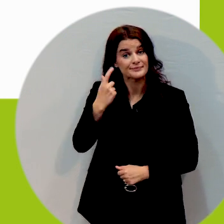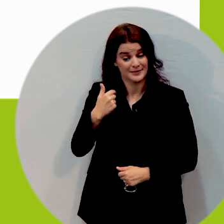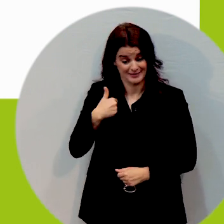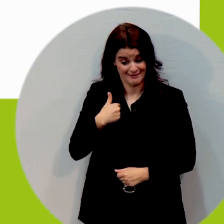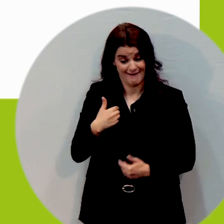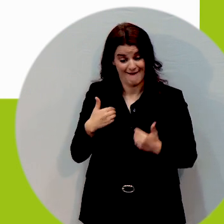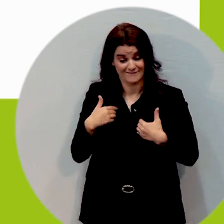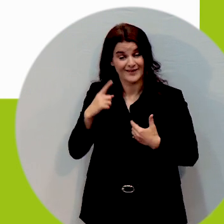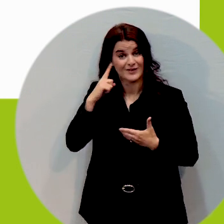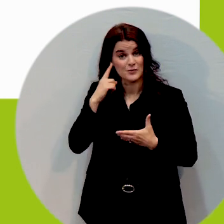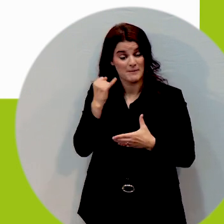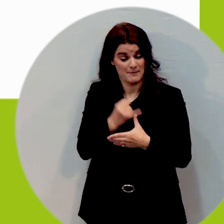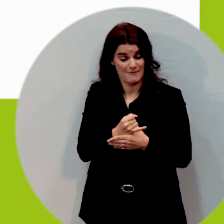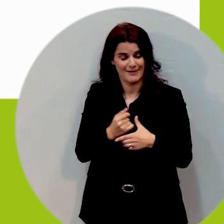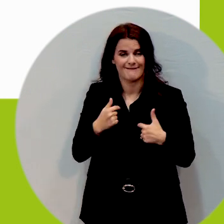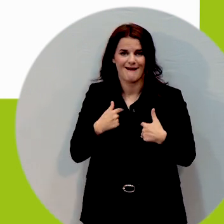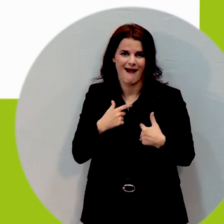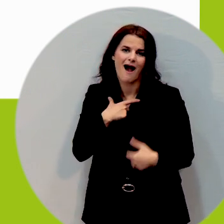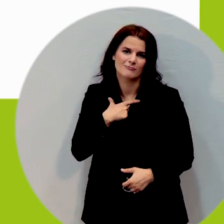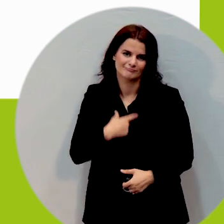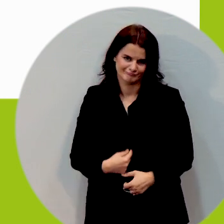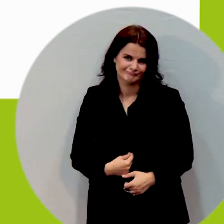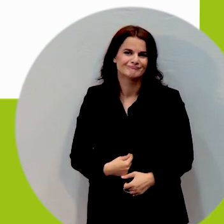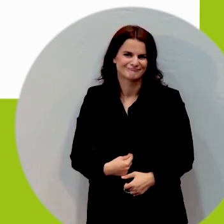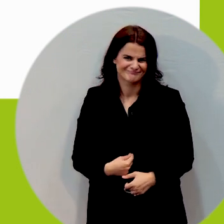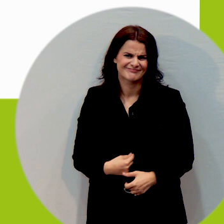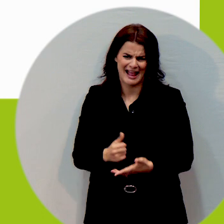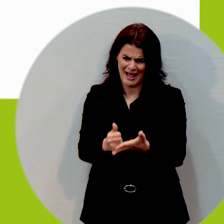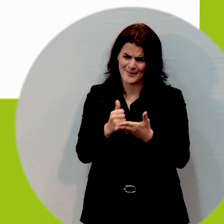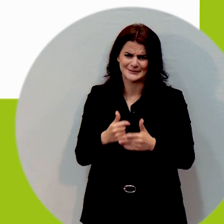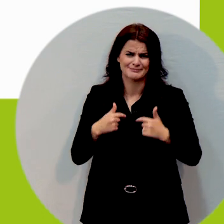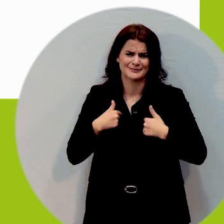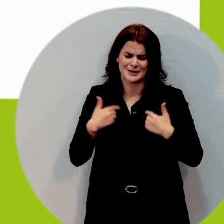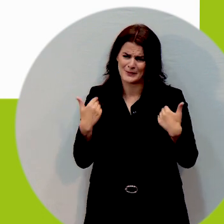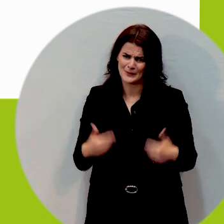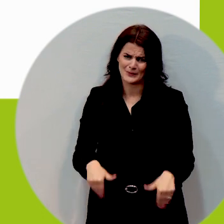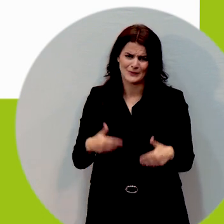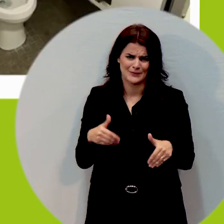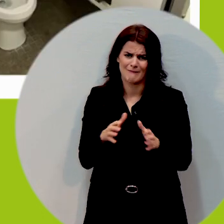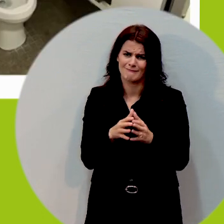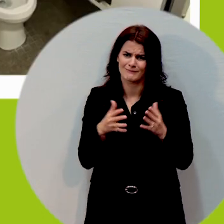recommending that the city of allen considered adopting this scheme